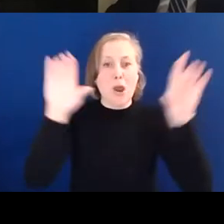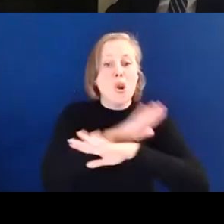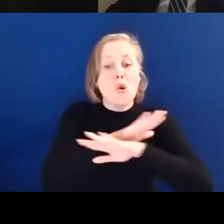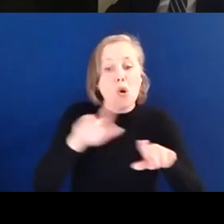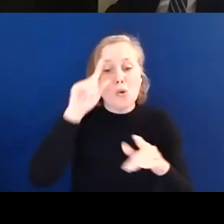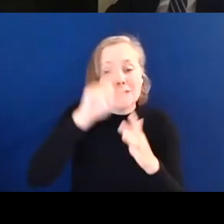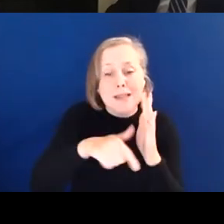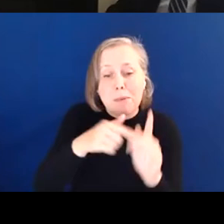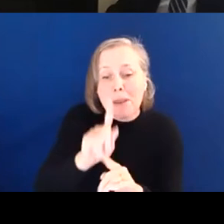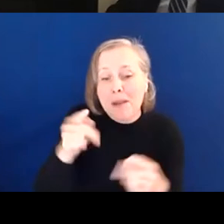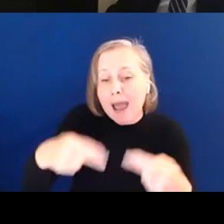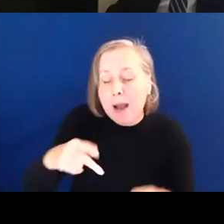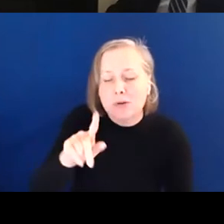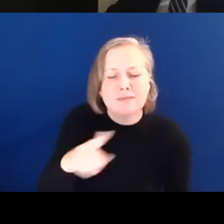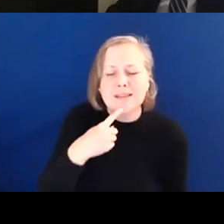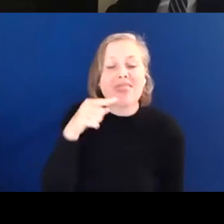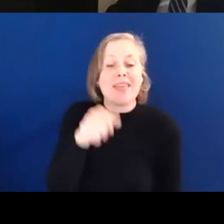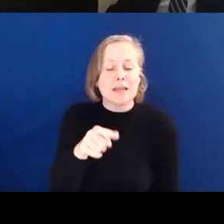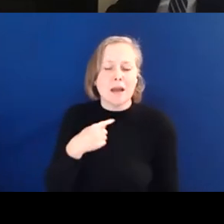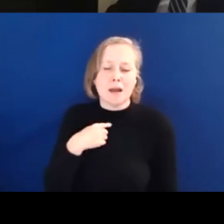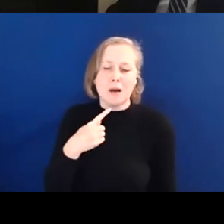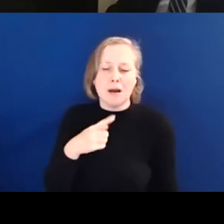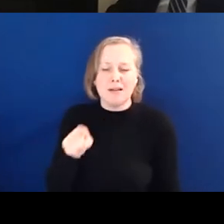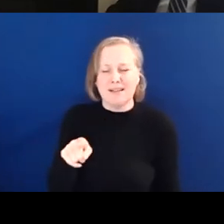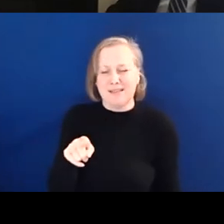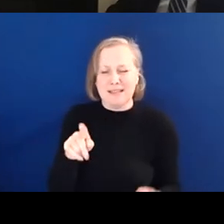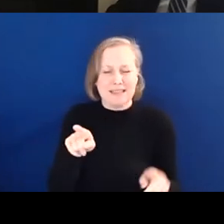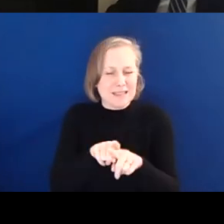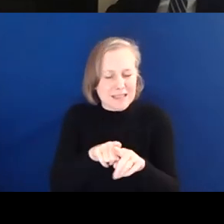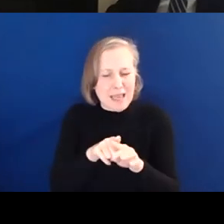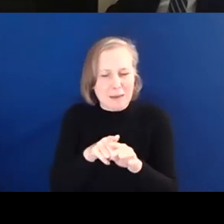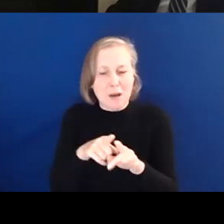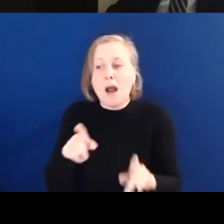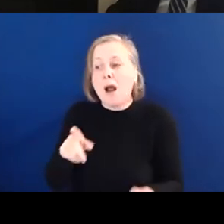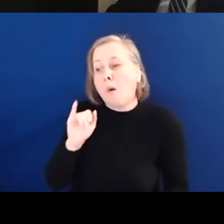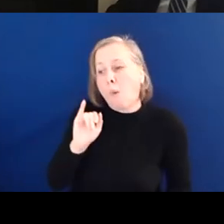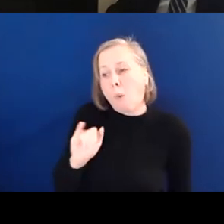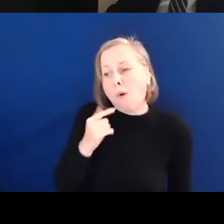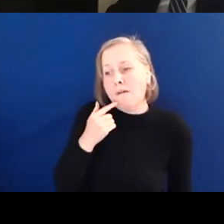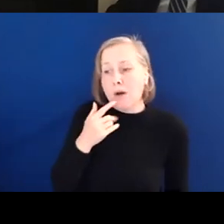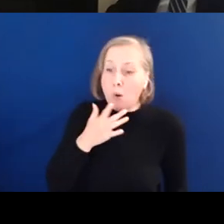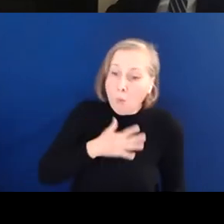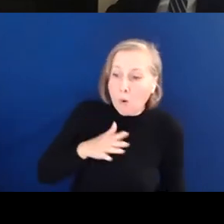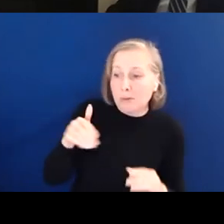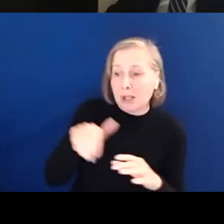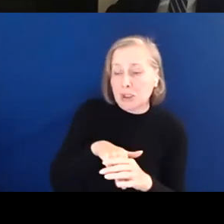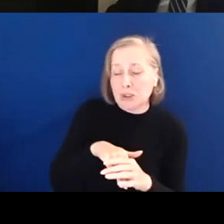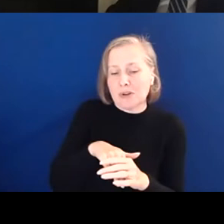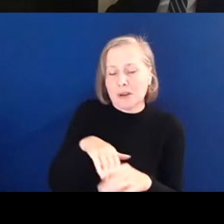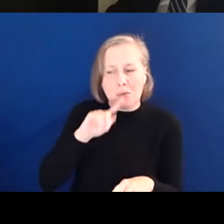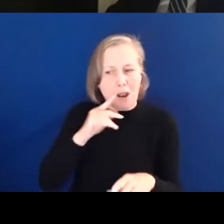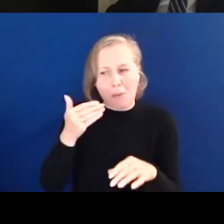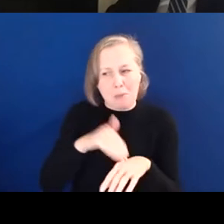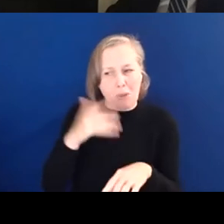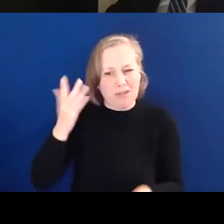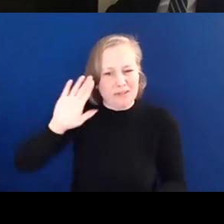they mean when they say, oh, no, how awful. We want this to be an inclusive event for everyone. We just can't be bothered to make it